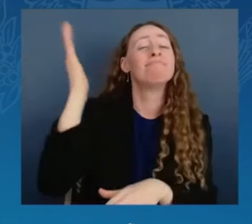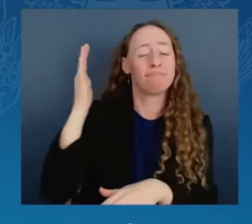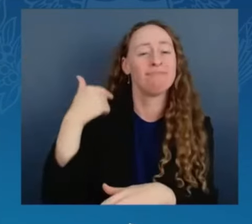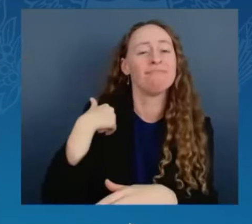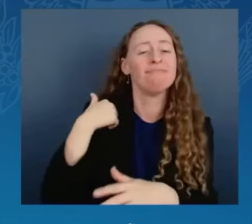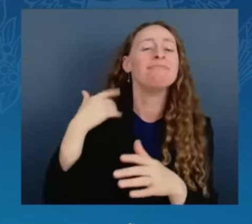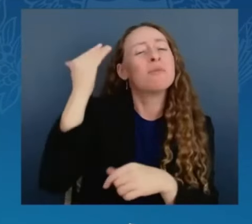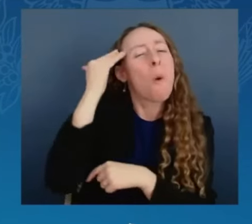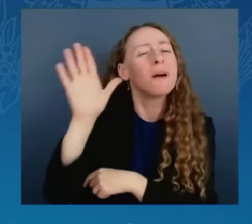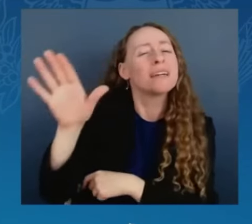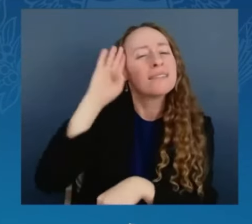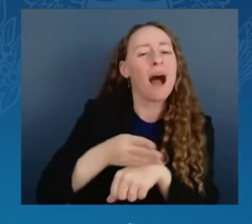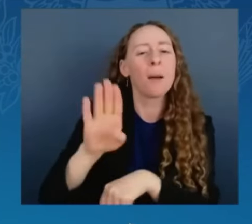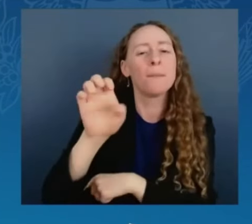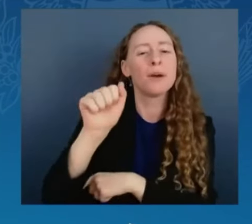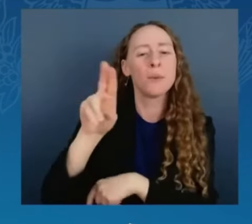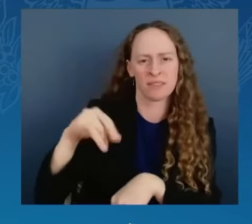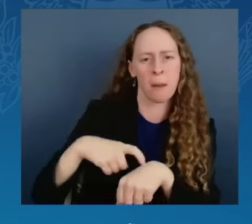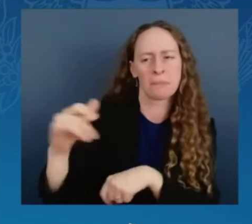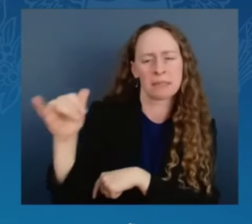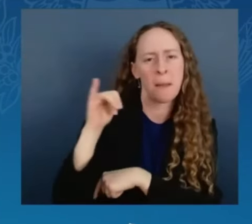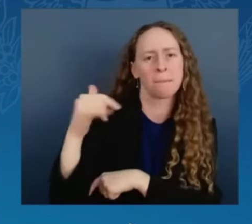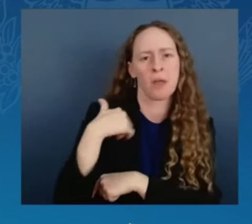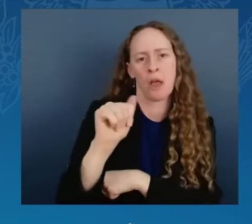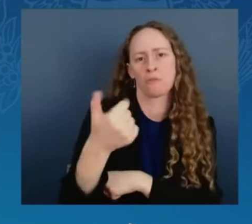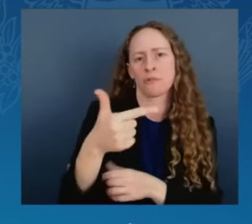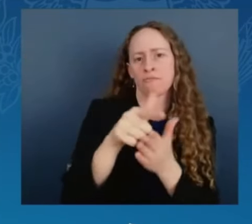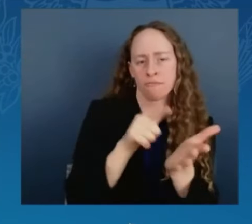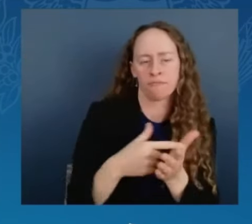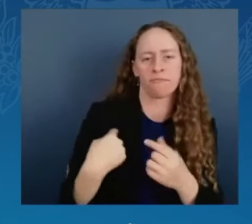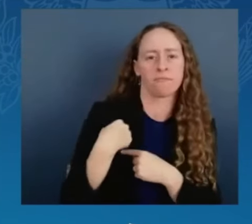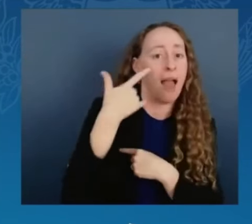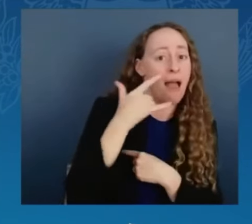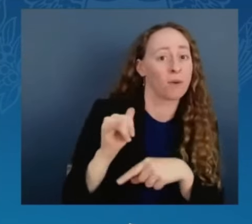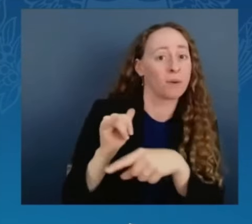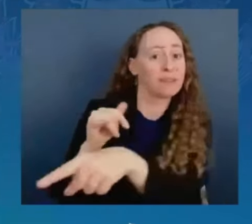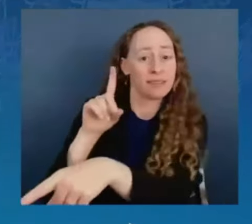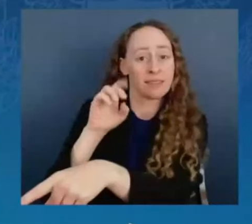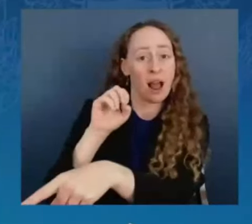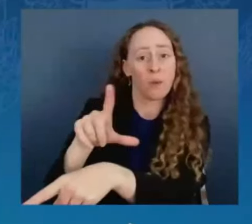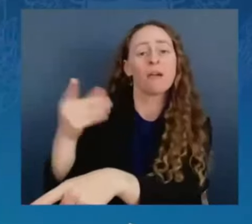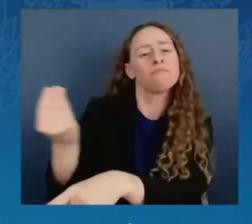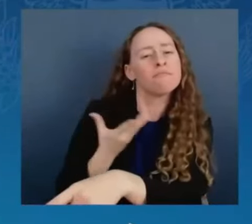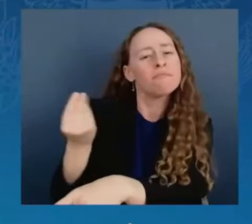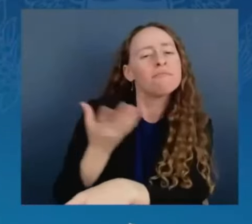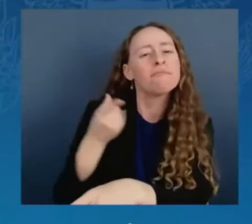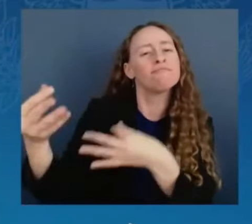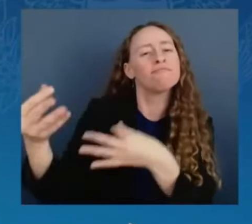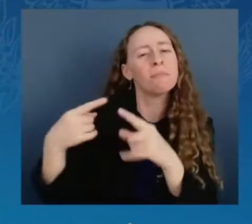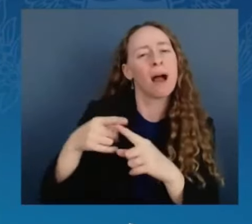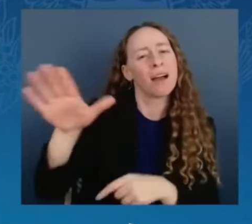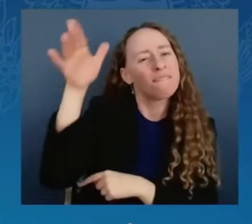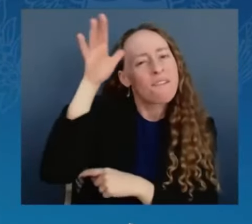Bo would often tell me stories about his dad. He would talk about the kind of father and the kind of man